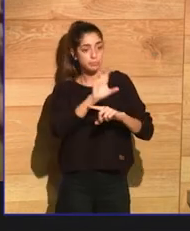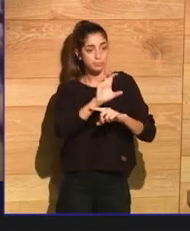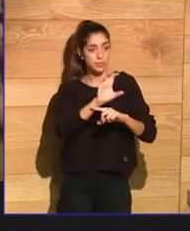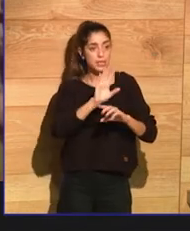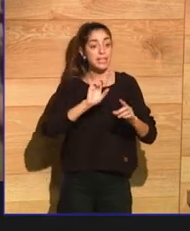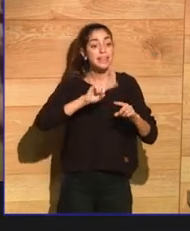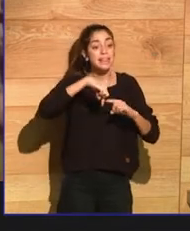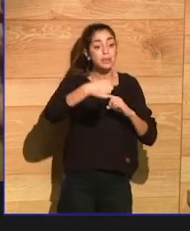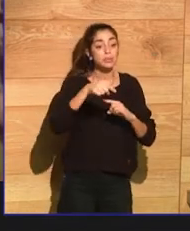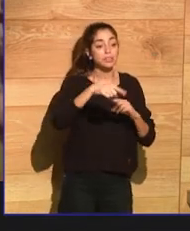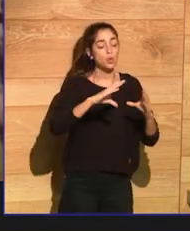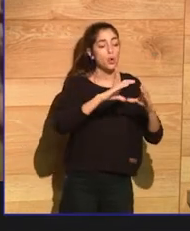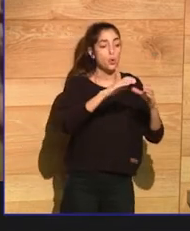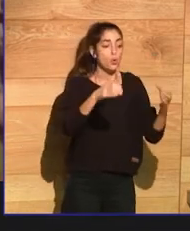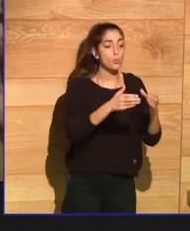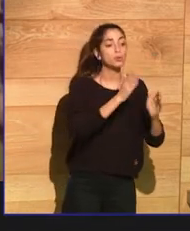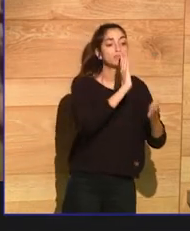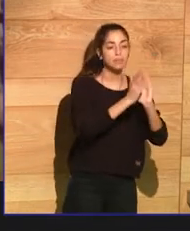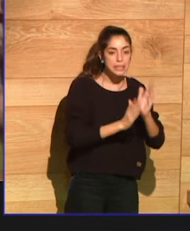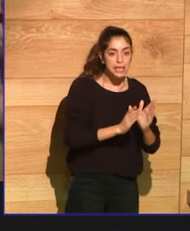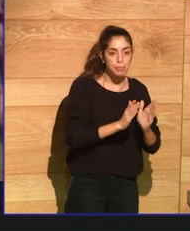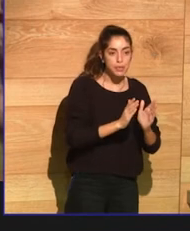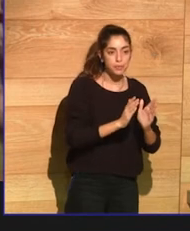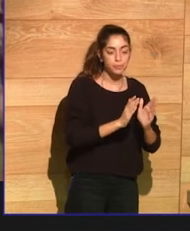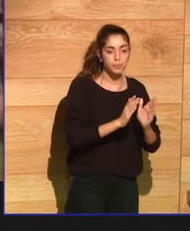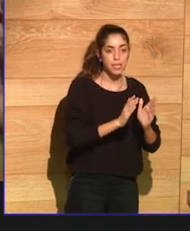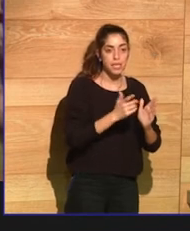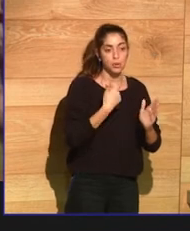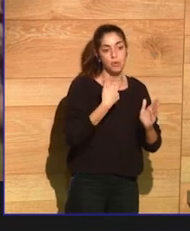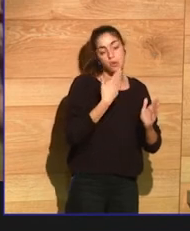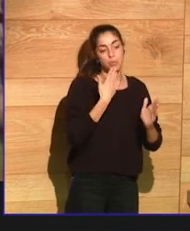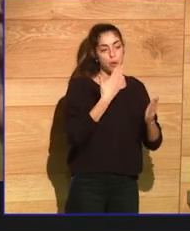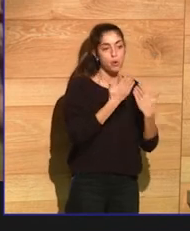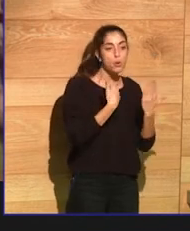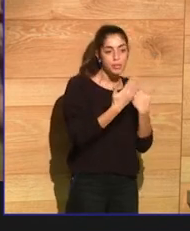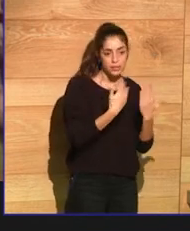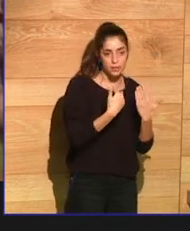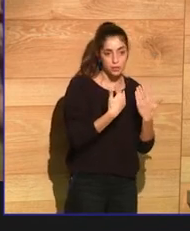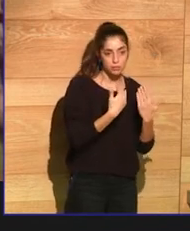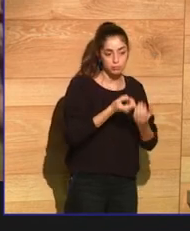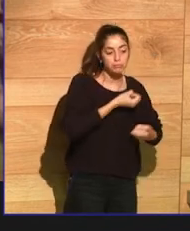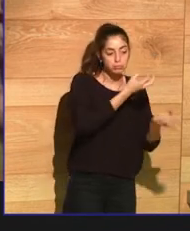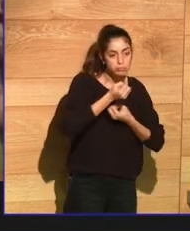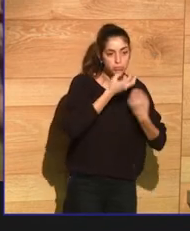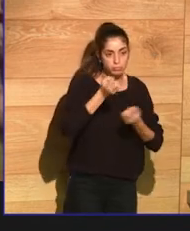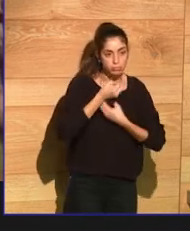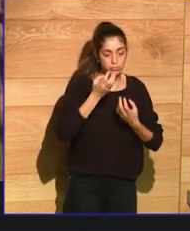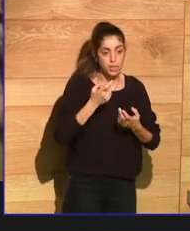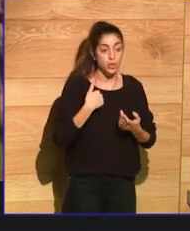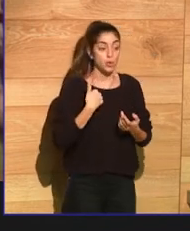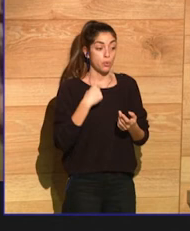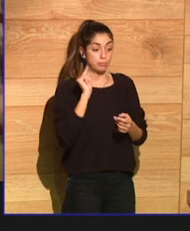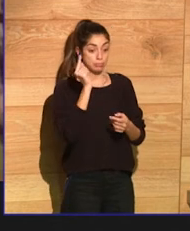toss it out as a topic of conversation. And at that point, I see whether or not it resonates with a lot of other people.